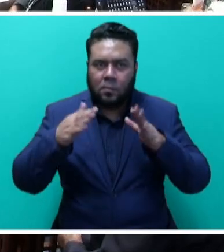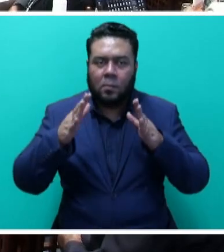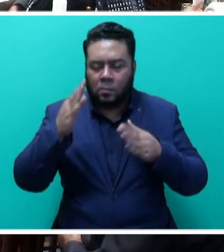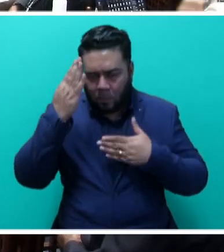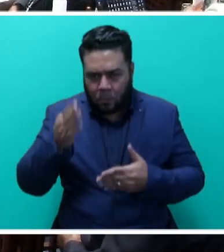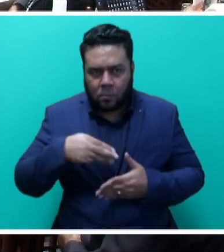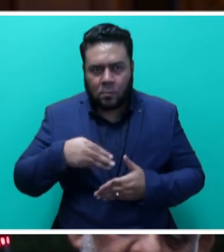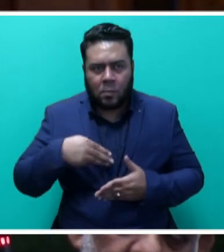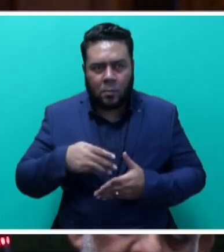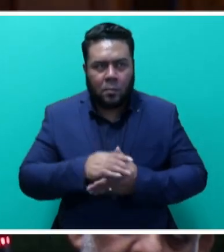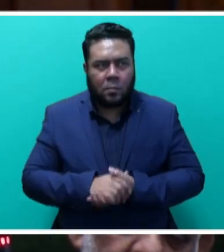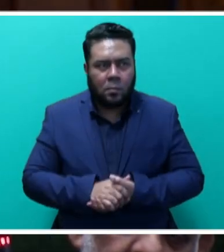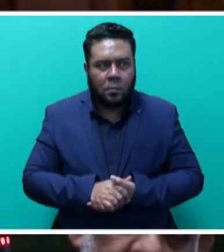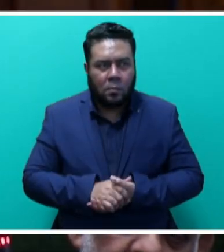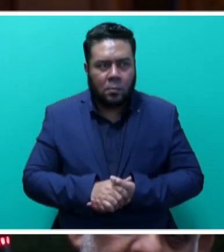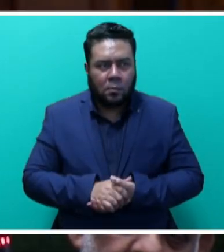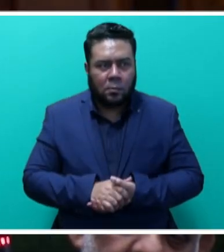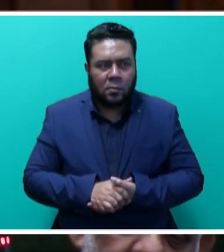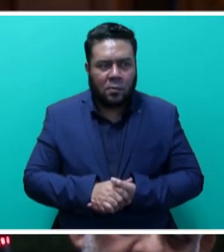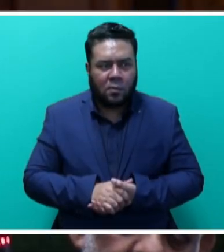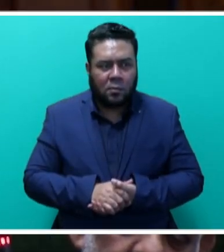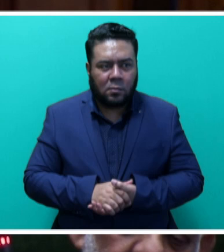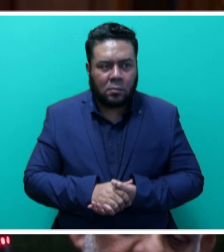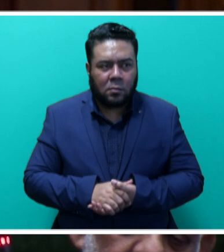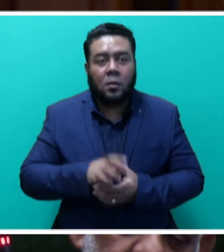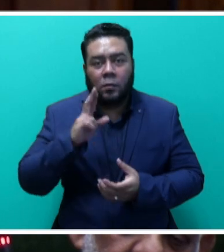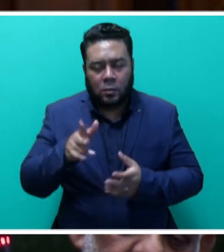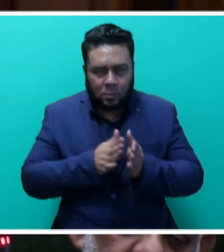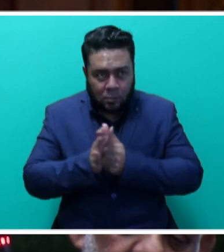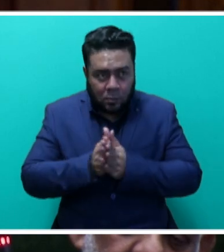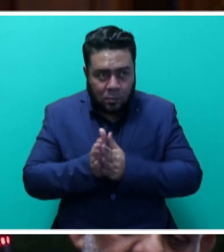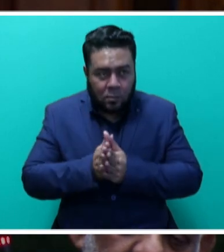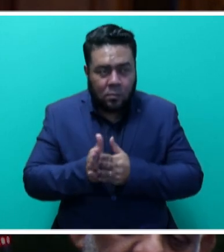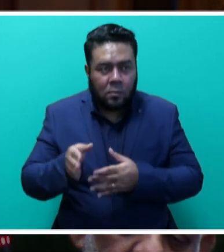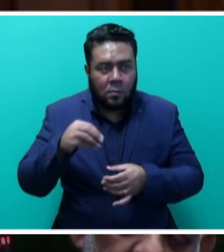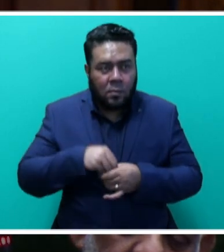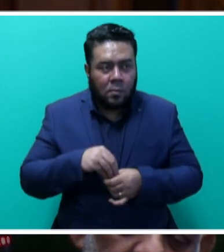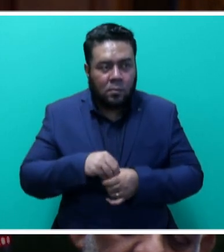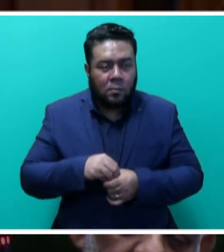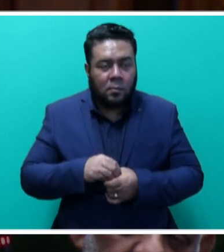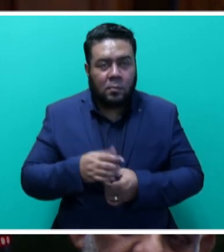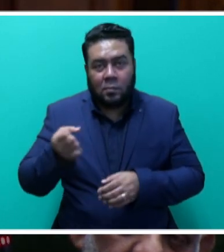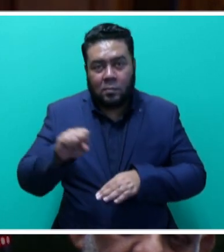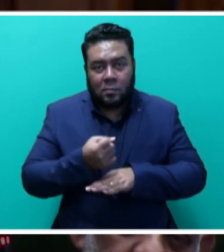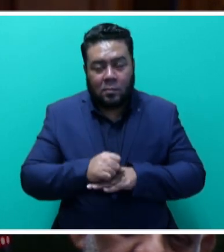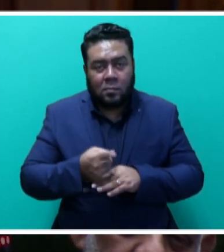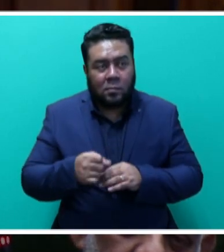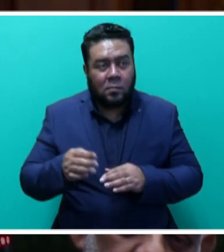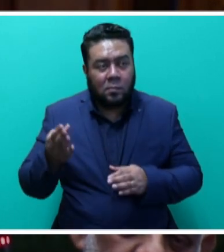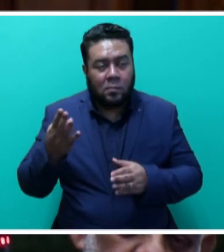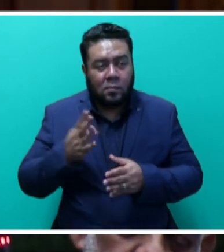for his interest in the seawalls in the villages